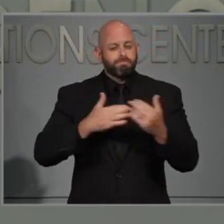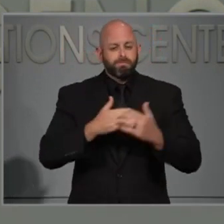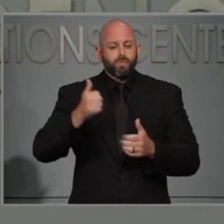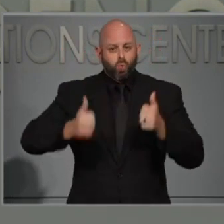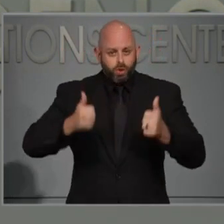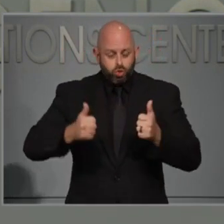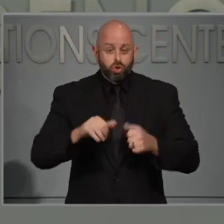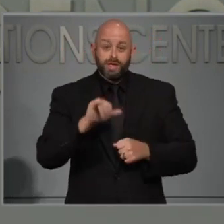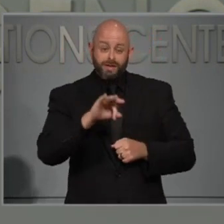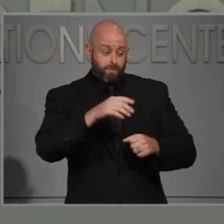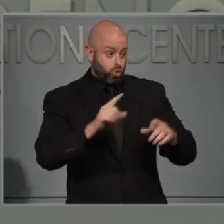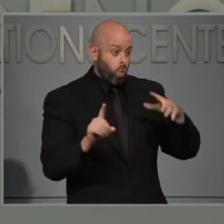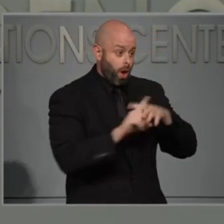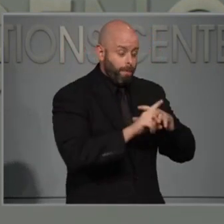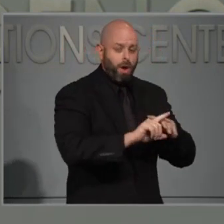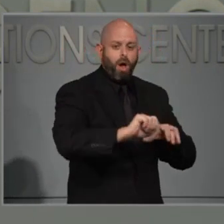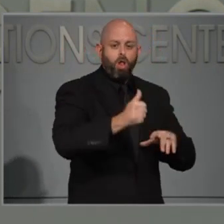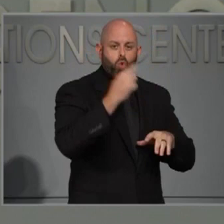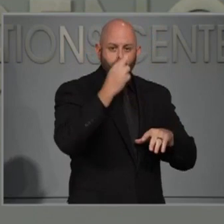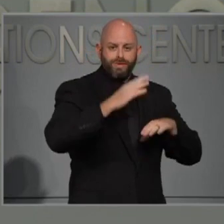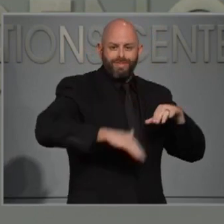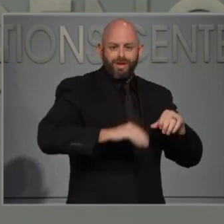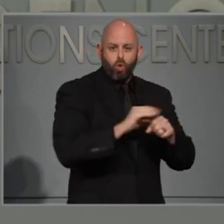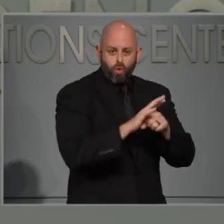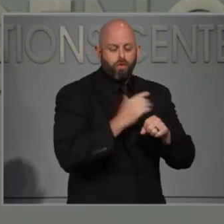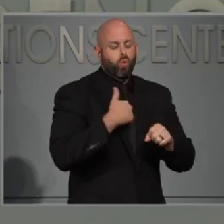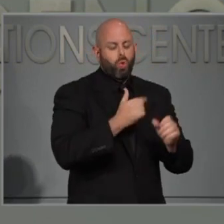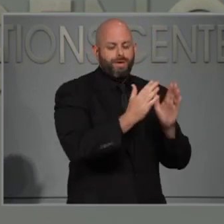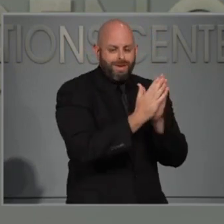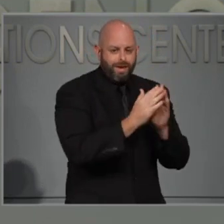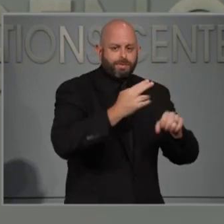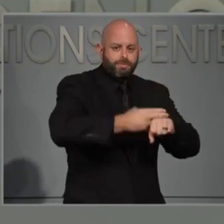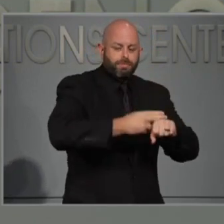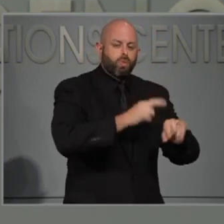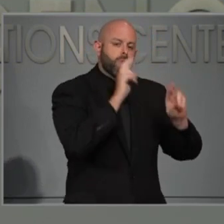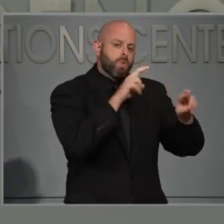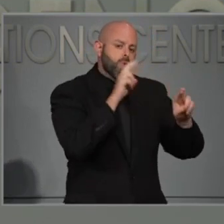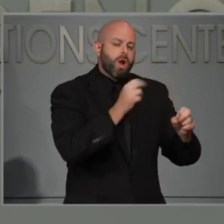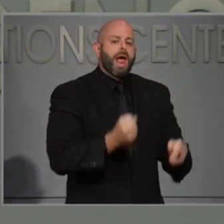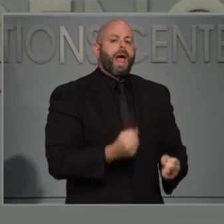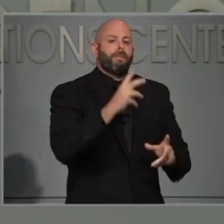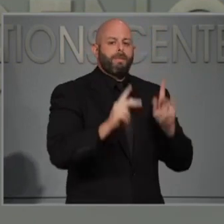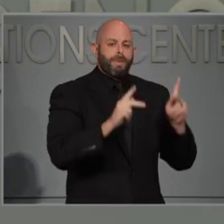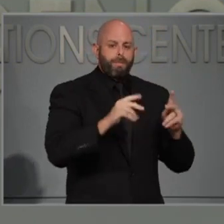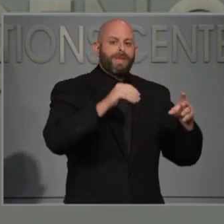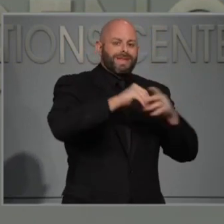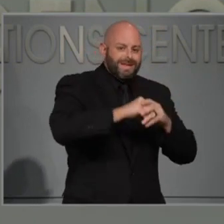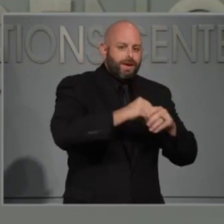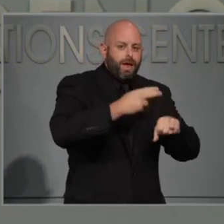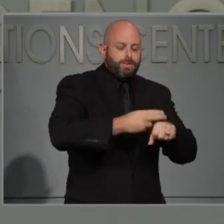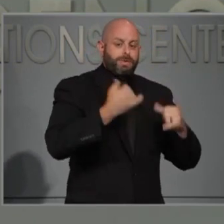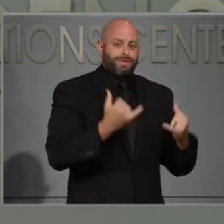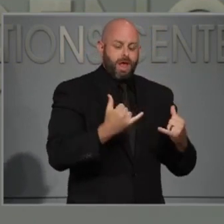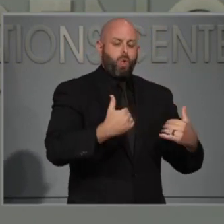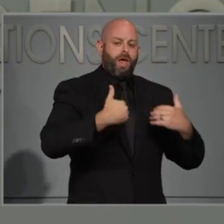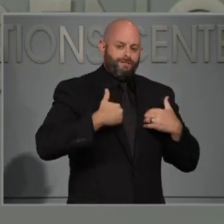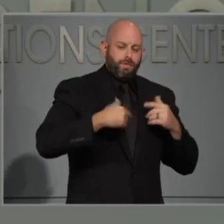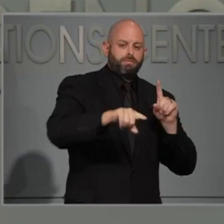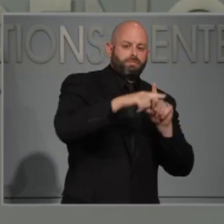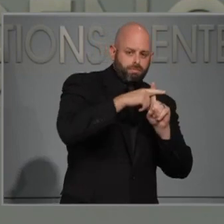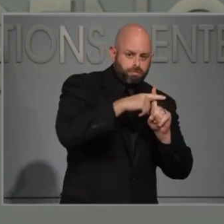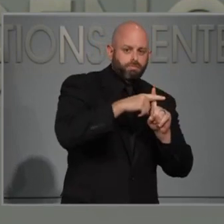-19 positive. We ask our hospitals to report how many people in your hospital beds currently have COVID-19.